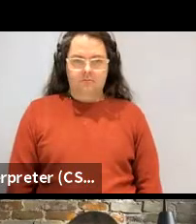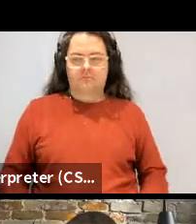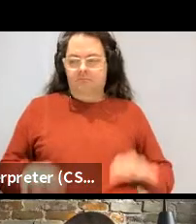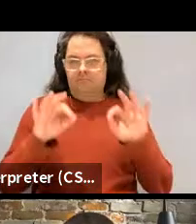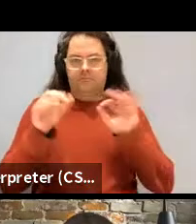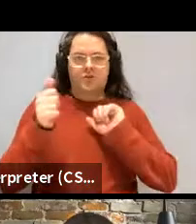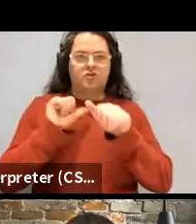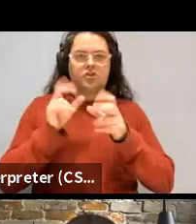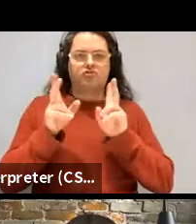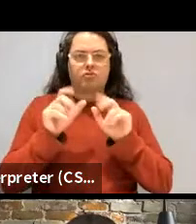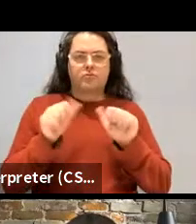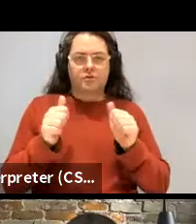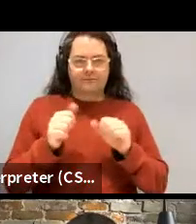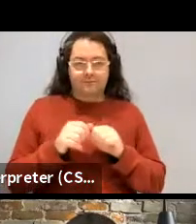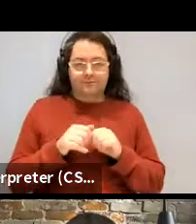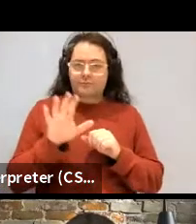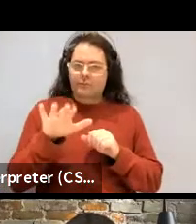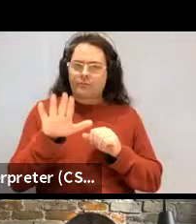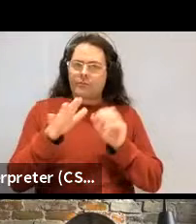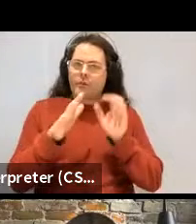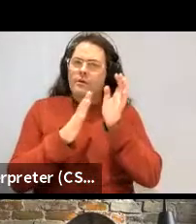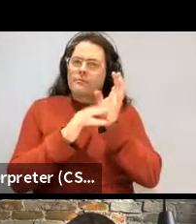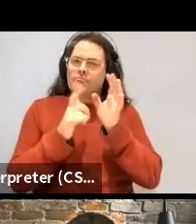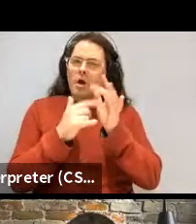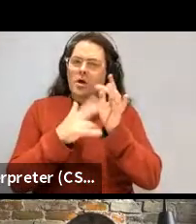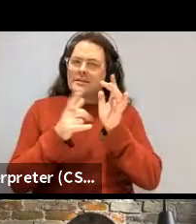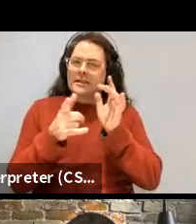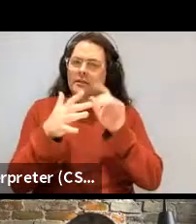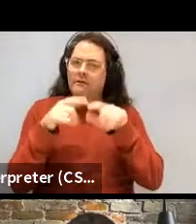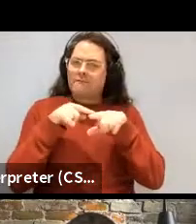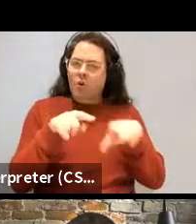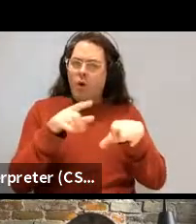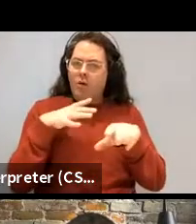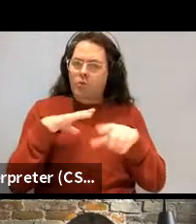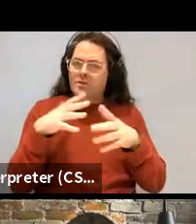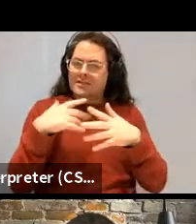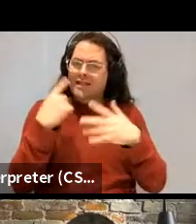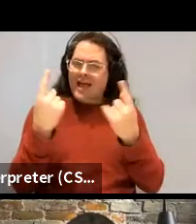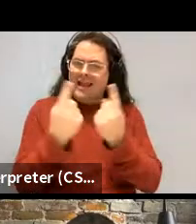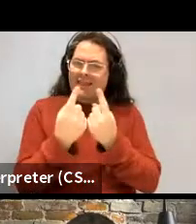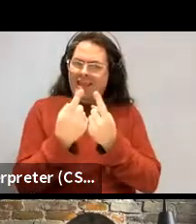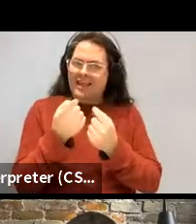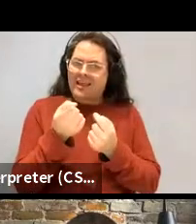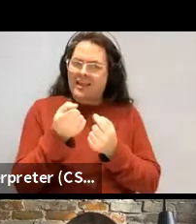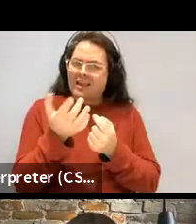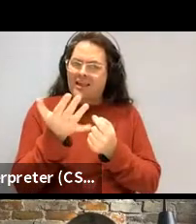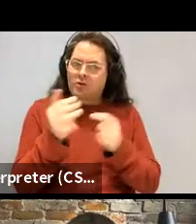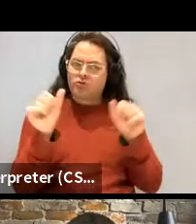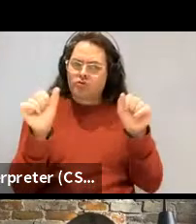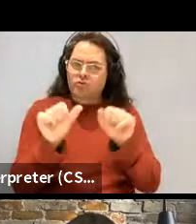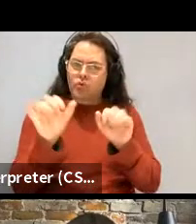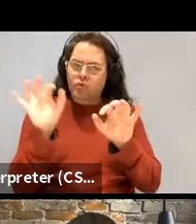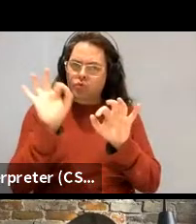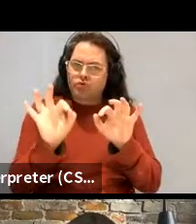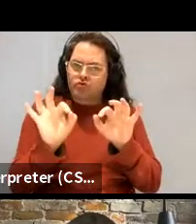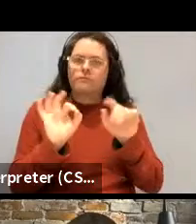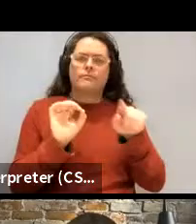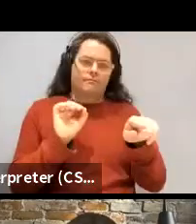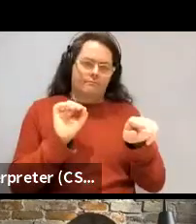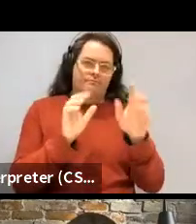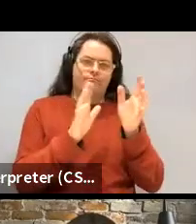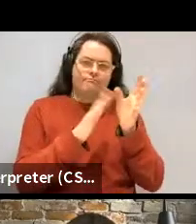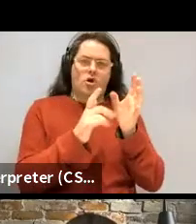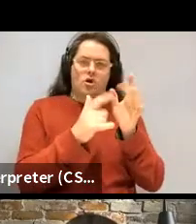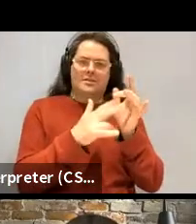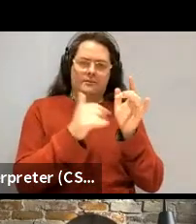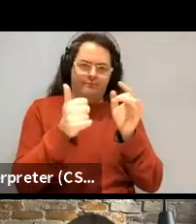spotlight here. Does, does, does Martin, um, do you have a, uh, any follow-ups before we move on? You only had a short question. Um, yes. Yeah. I had,